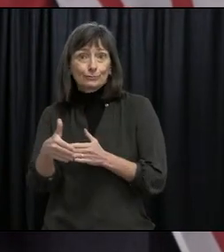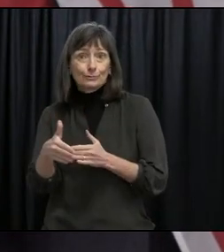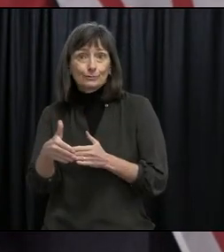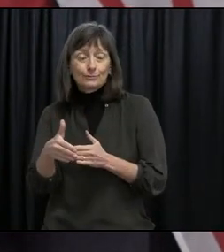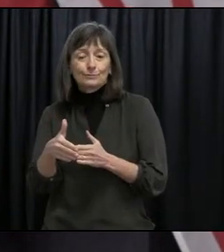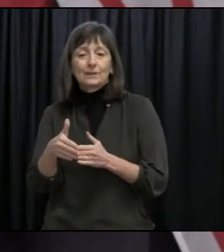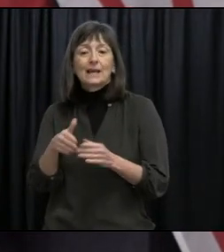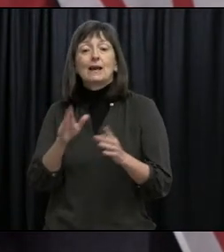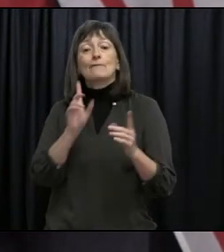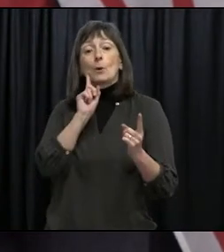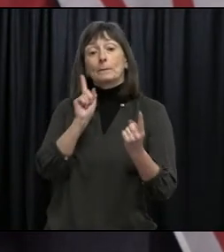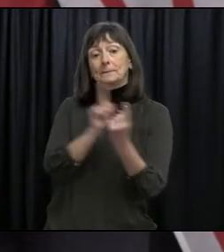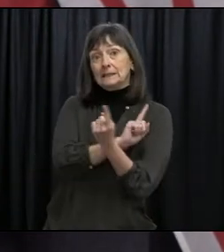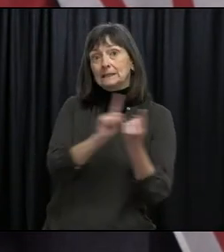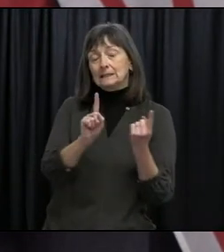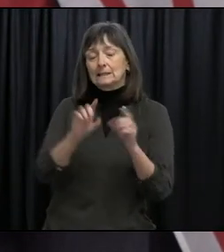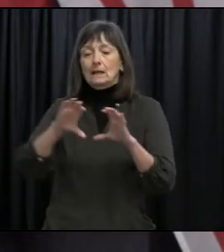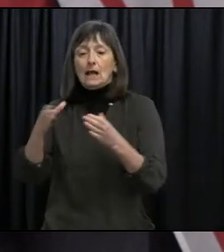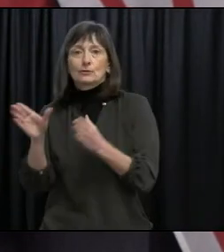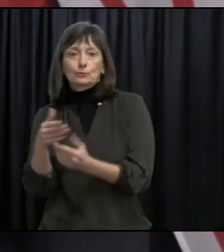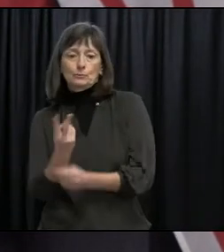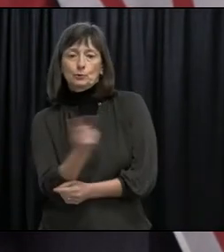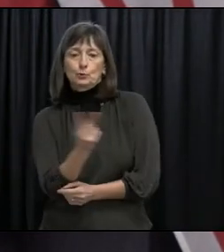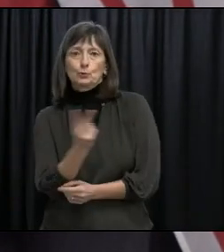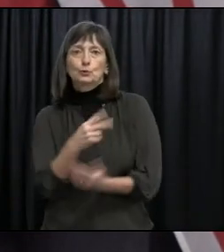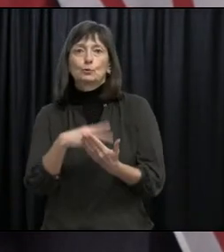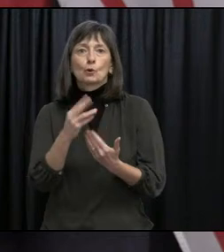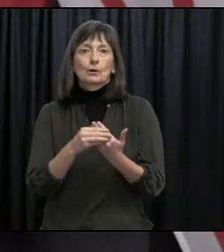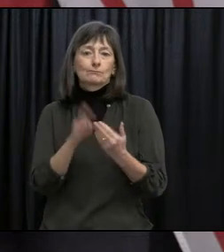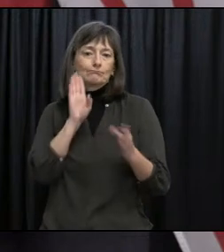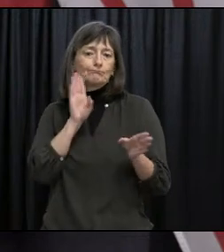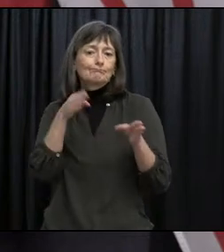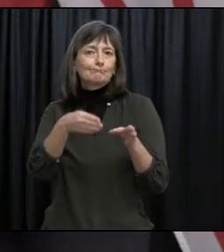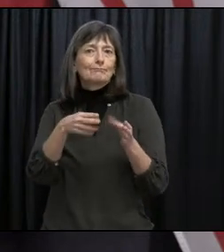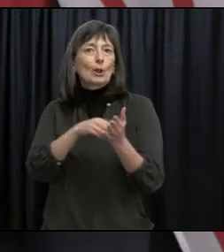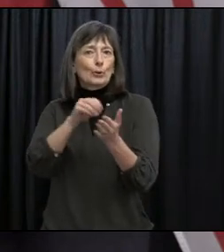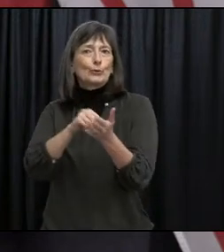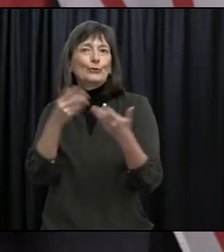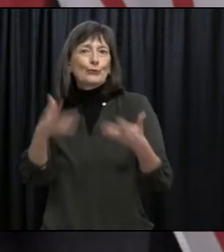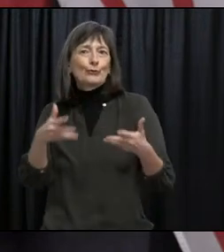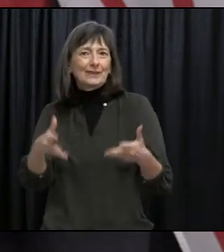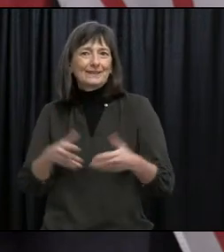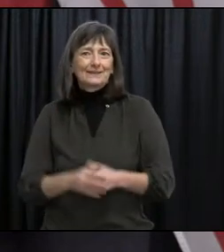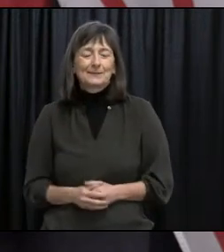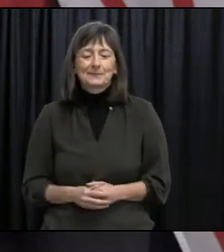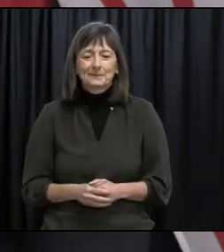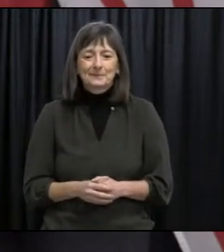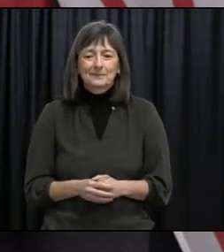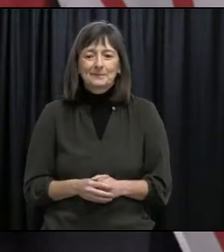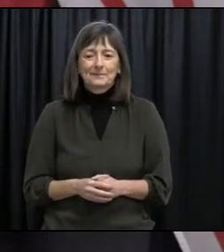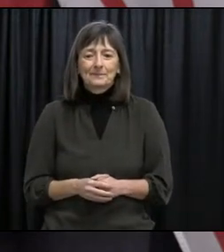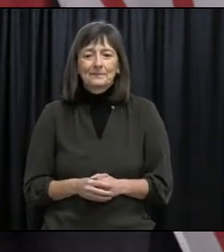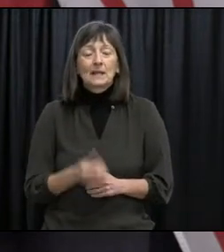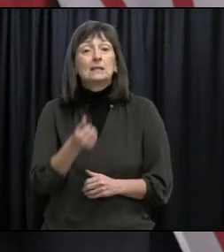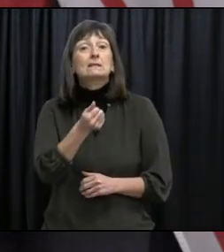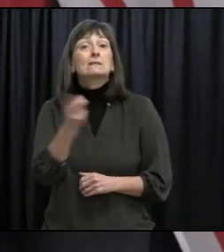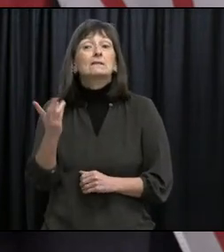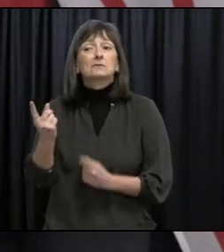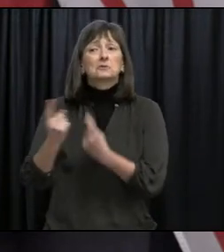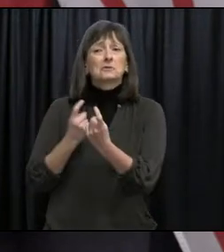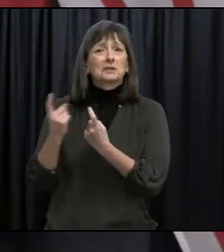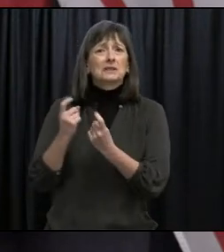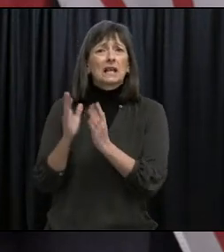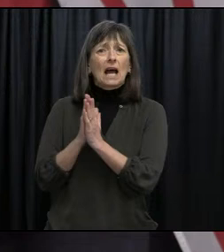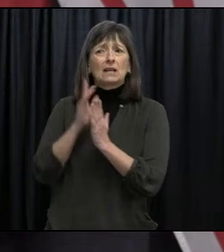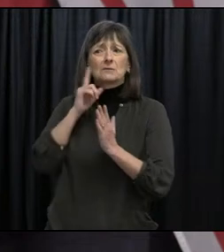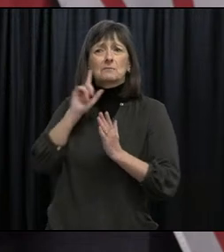on Google Meet and Google Classroom this year. We have received numerous questions about devices,